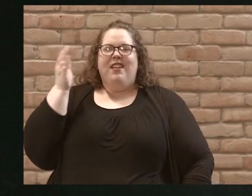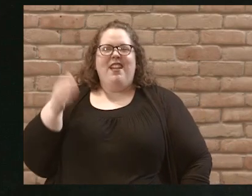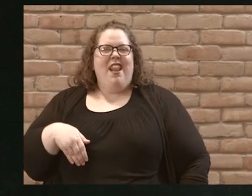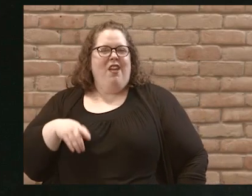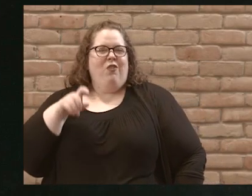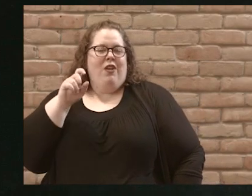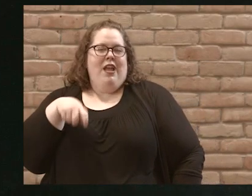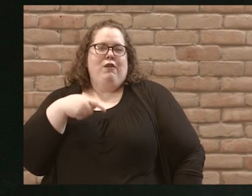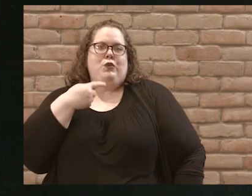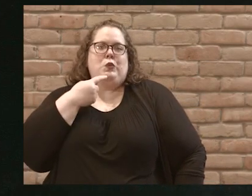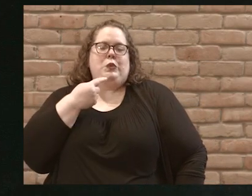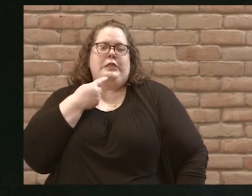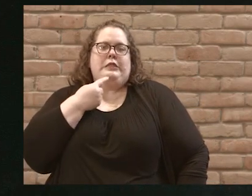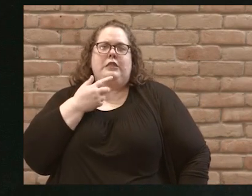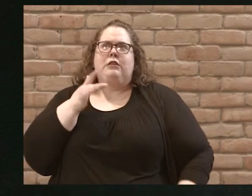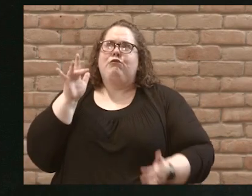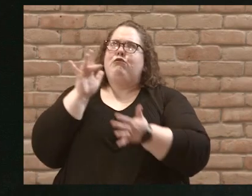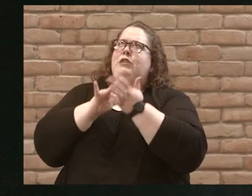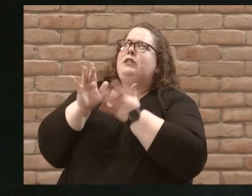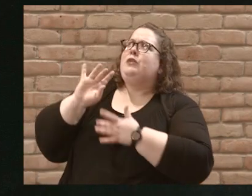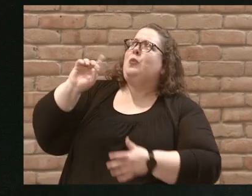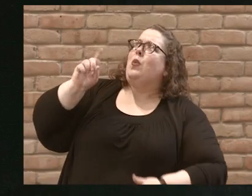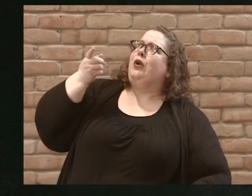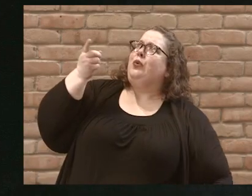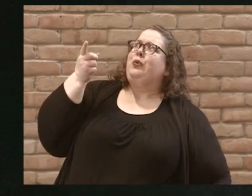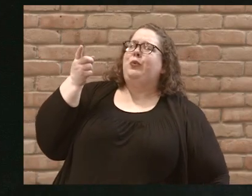Jesus, where are you?